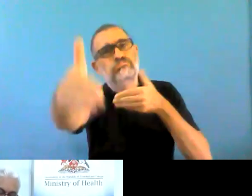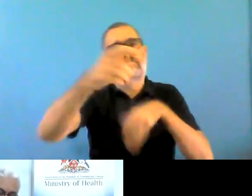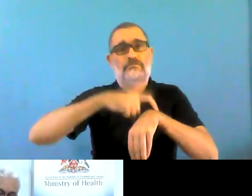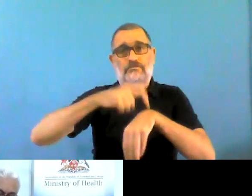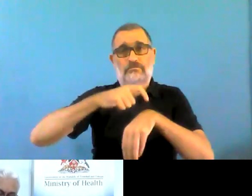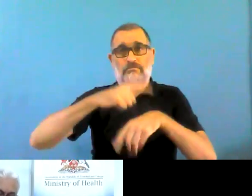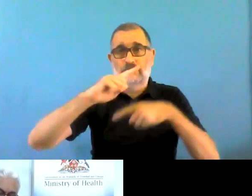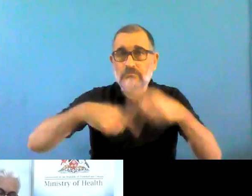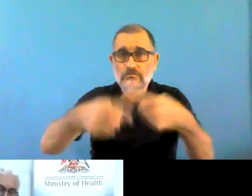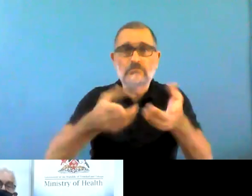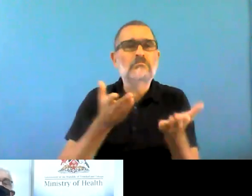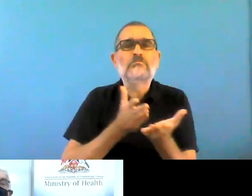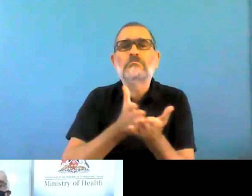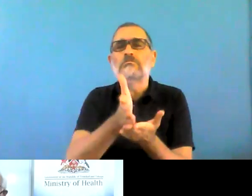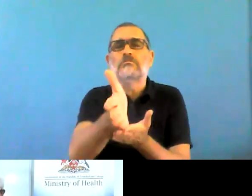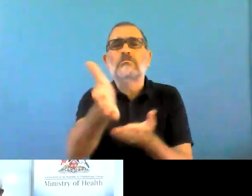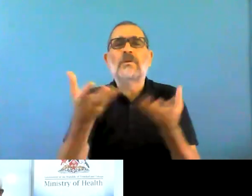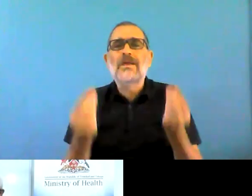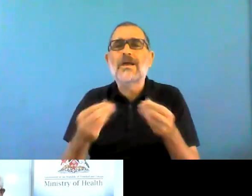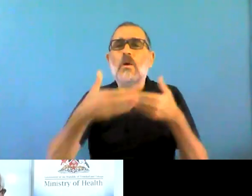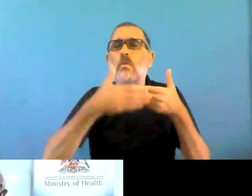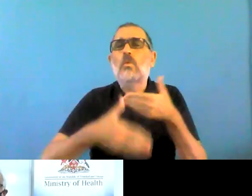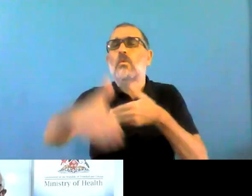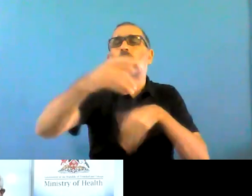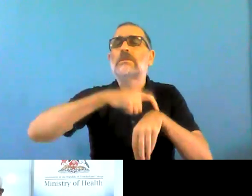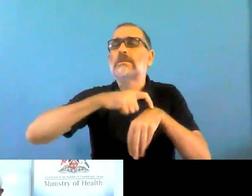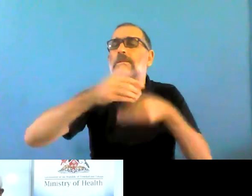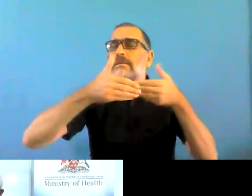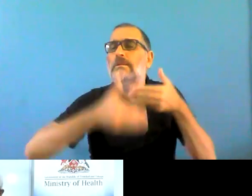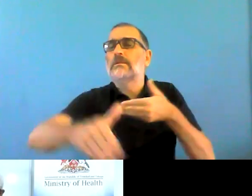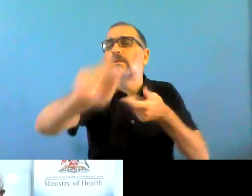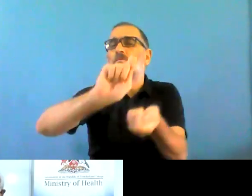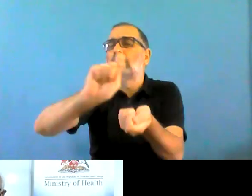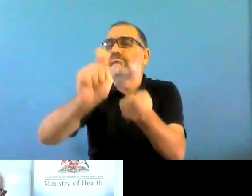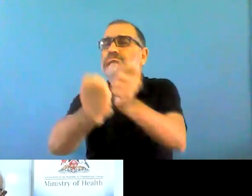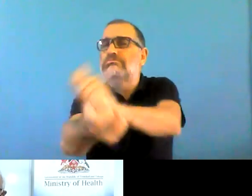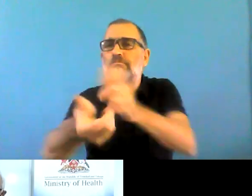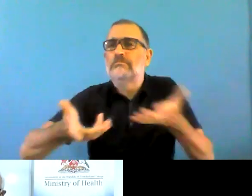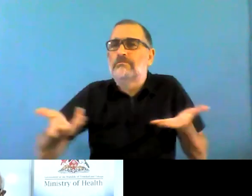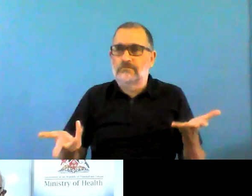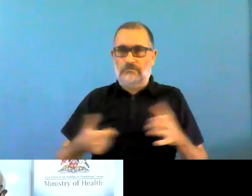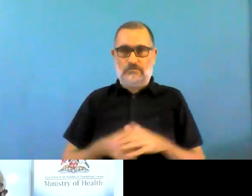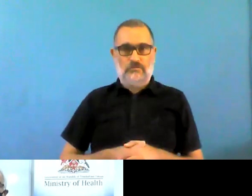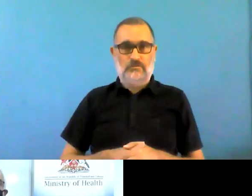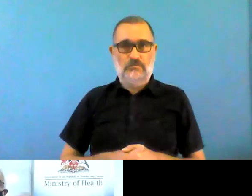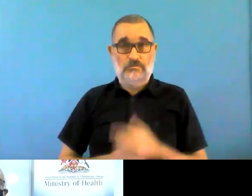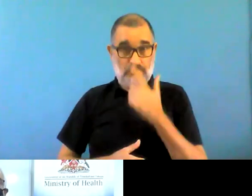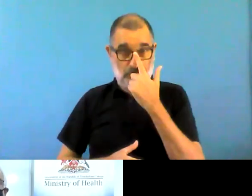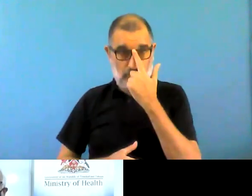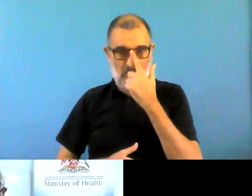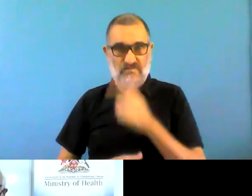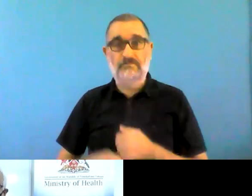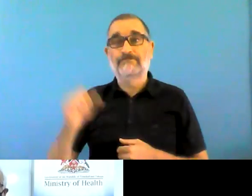Thank you very much. So the challenges facing mental health in Trinidad are